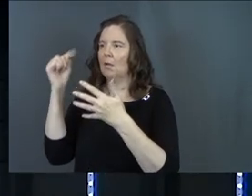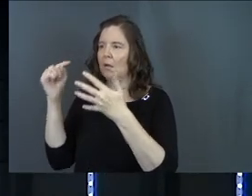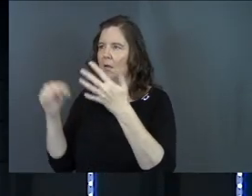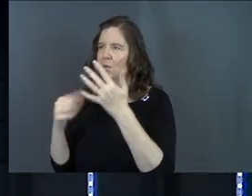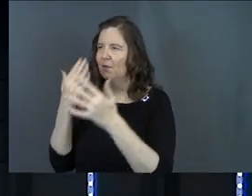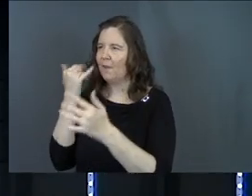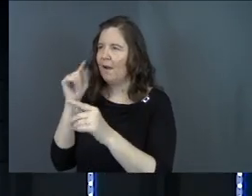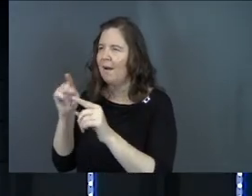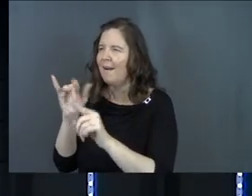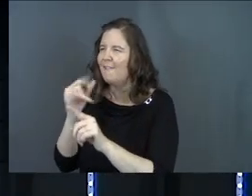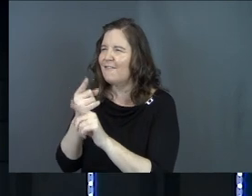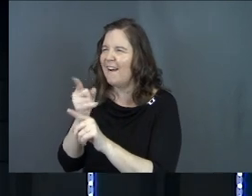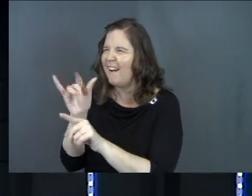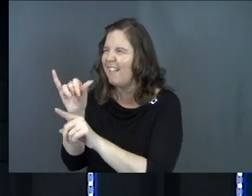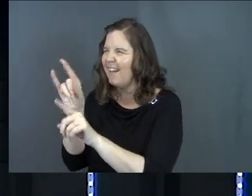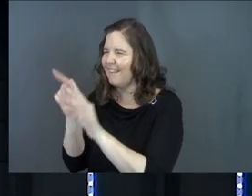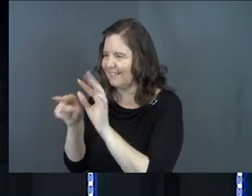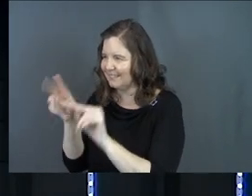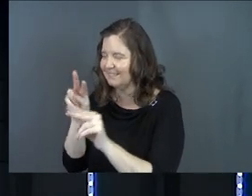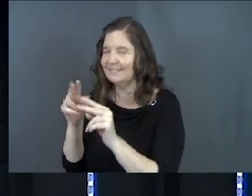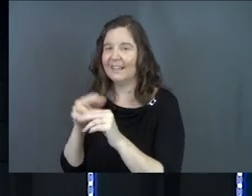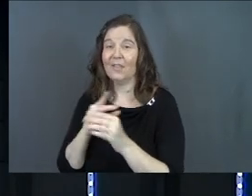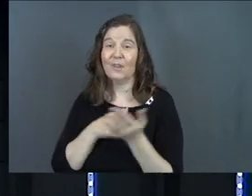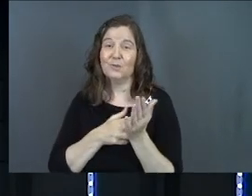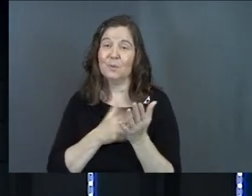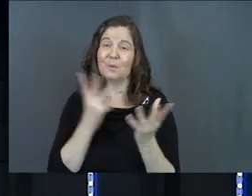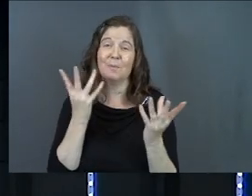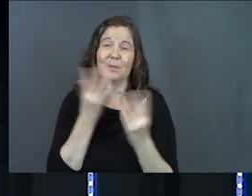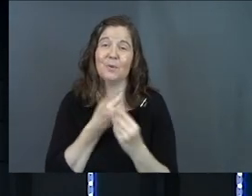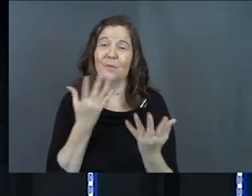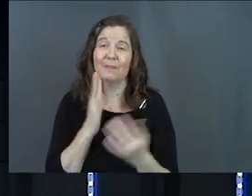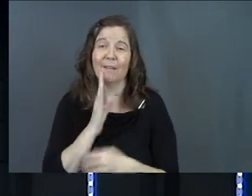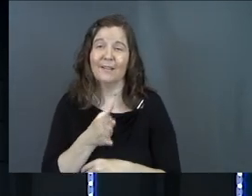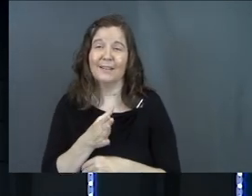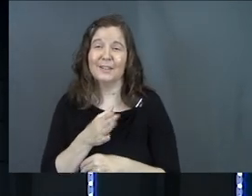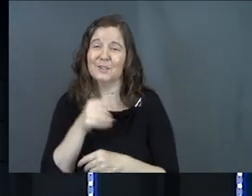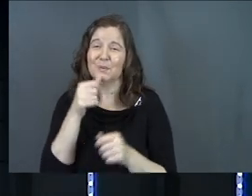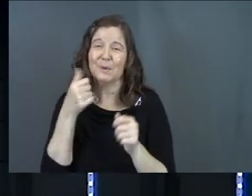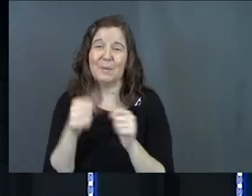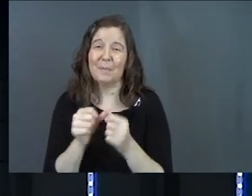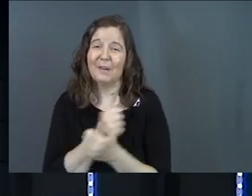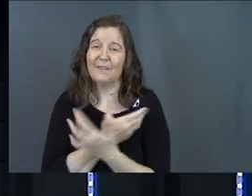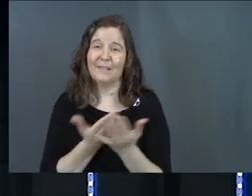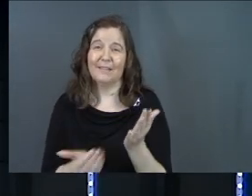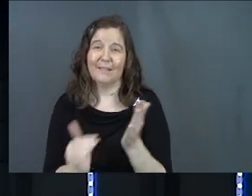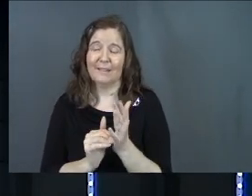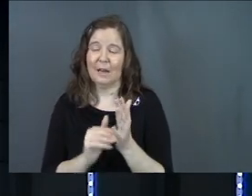them. And truth, truth is going to be beautiful. It's going to be wonderful.